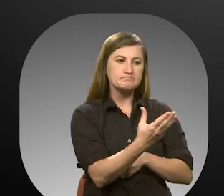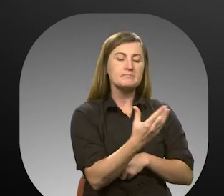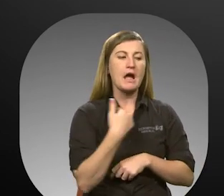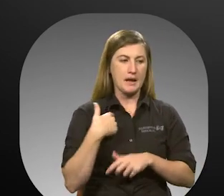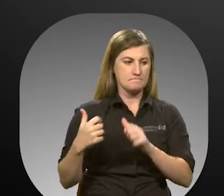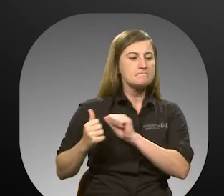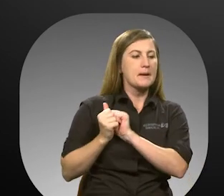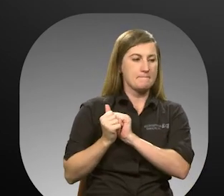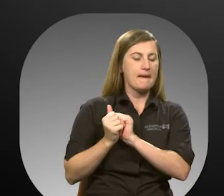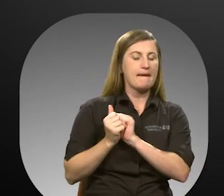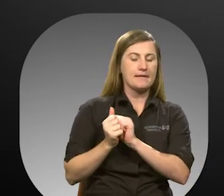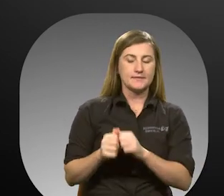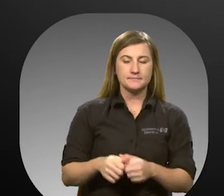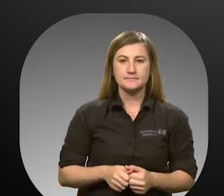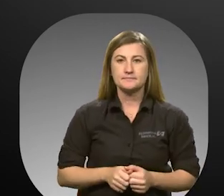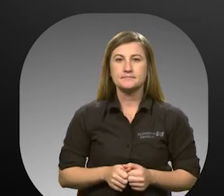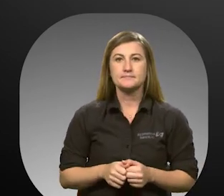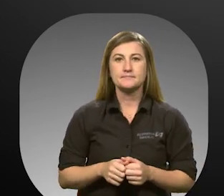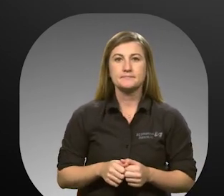companion is traveling with you.